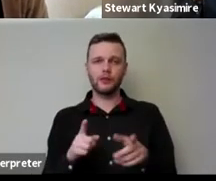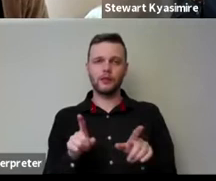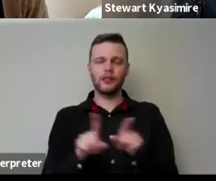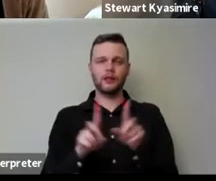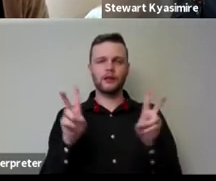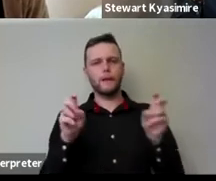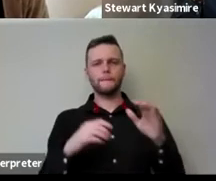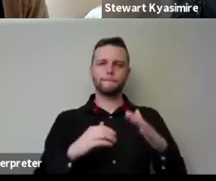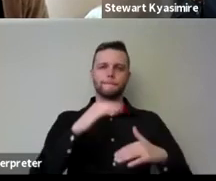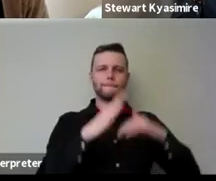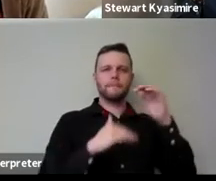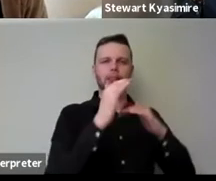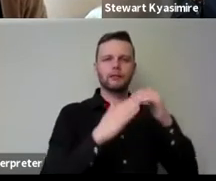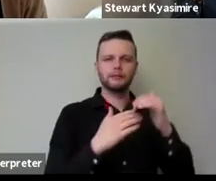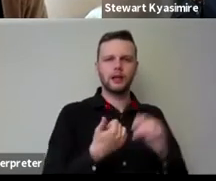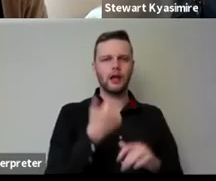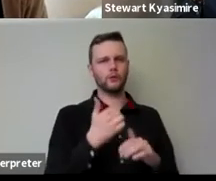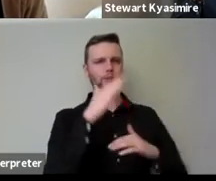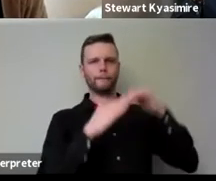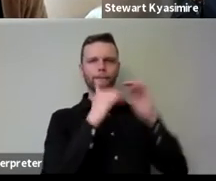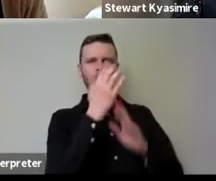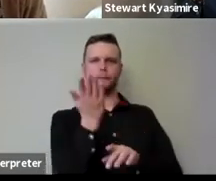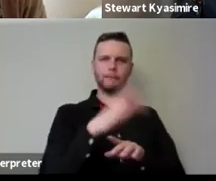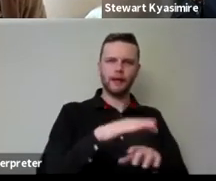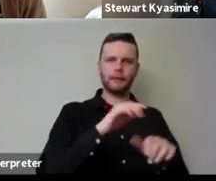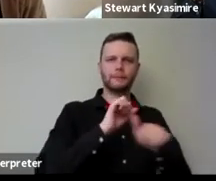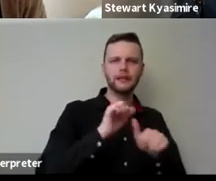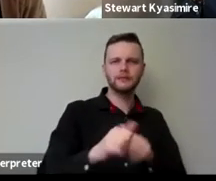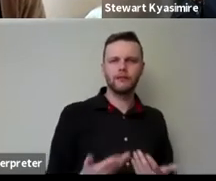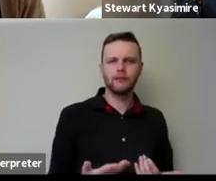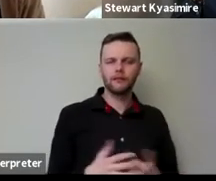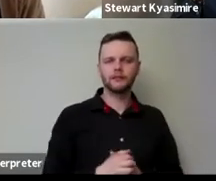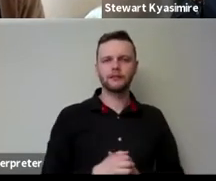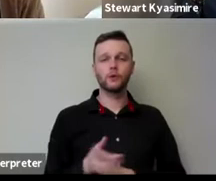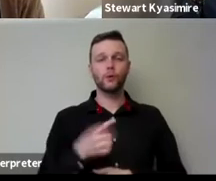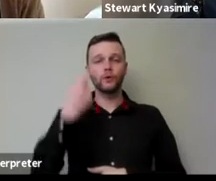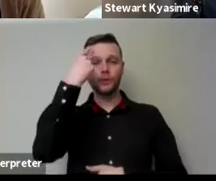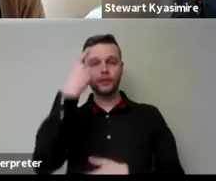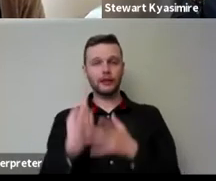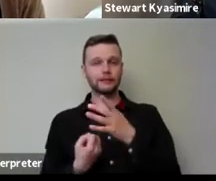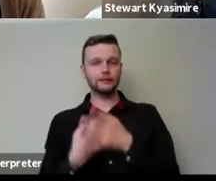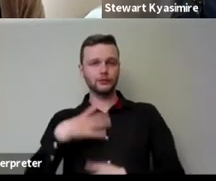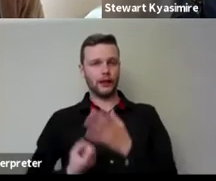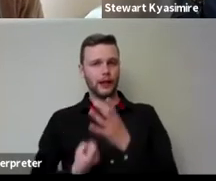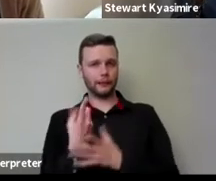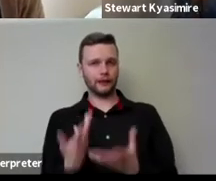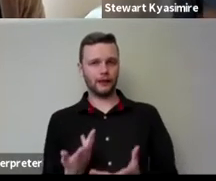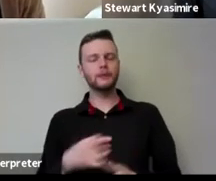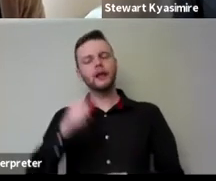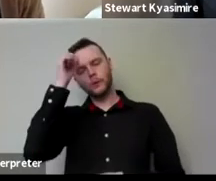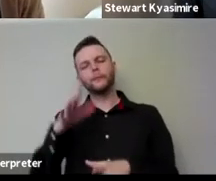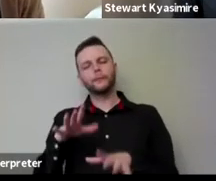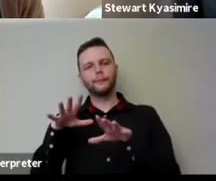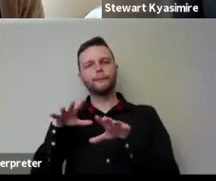build back better what do you think that needs to happen now apart from pausing reflecting